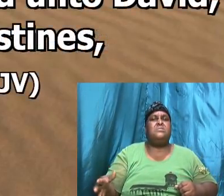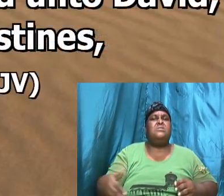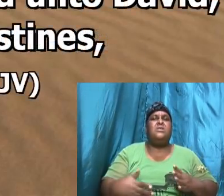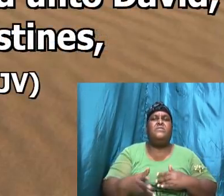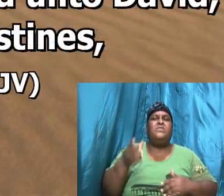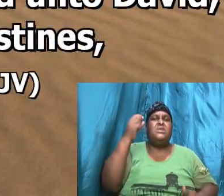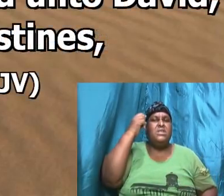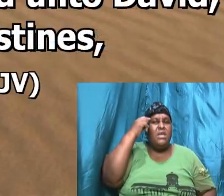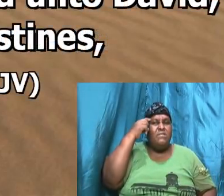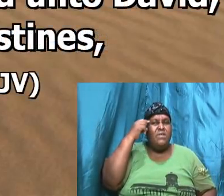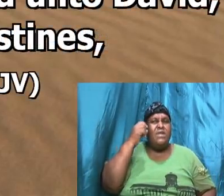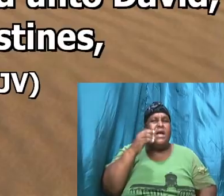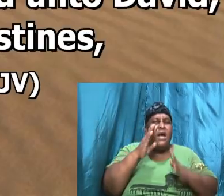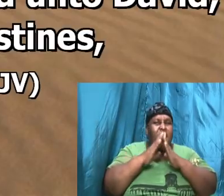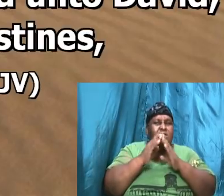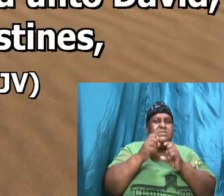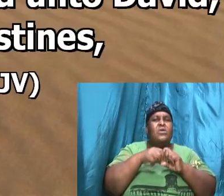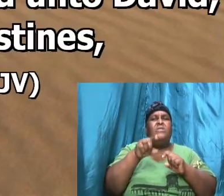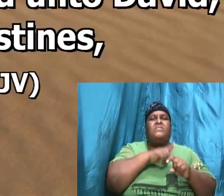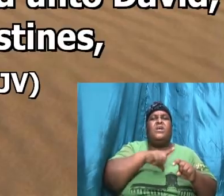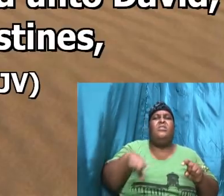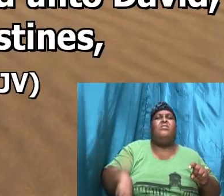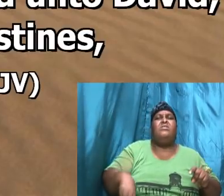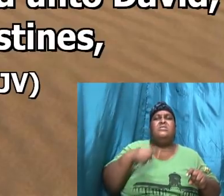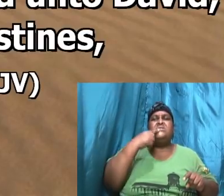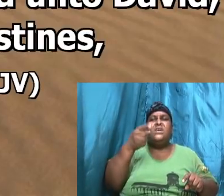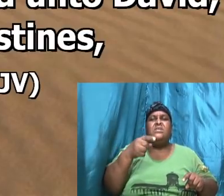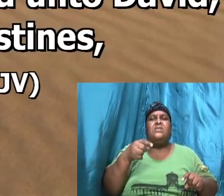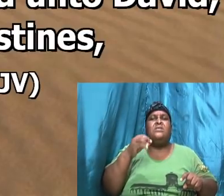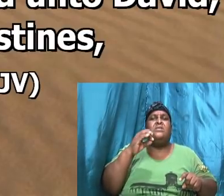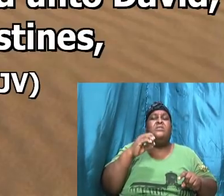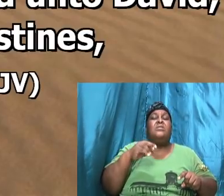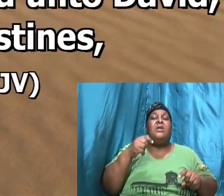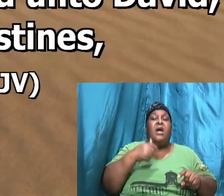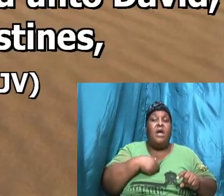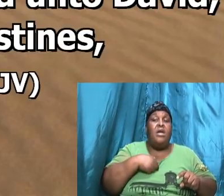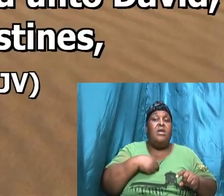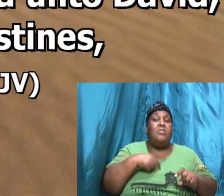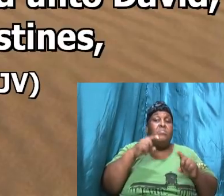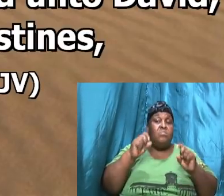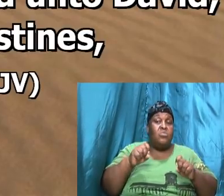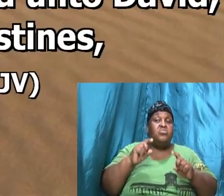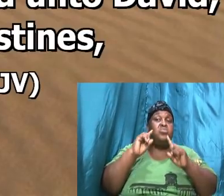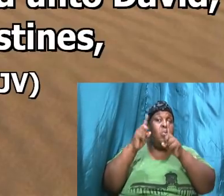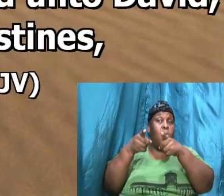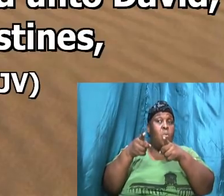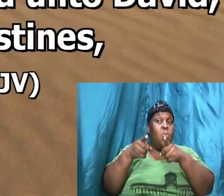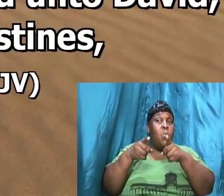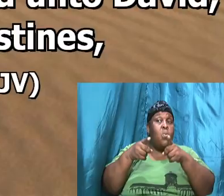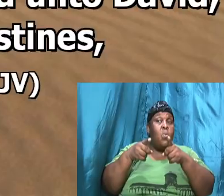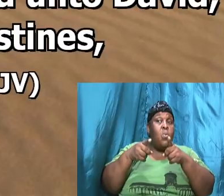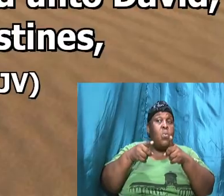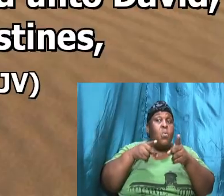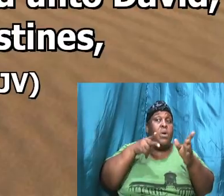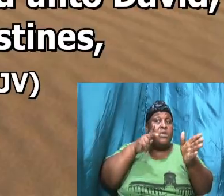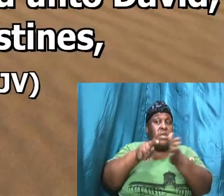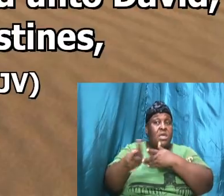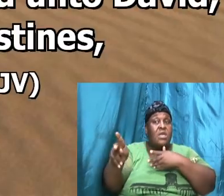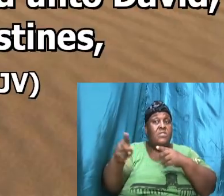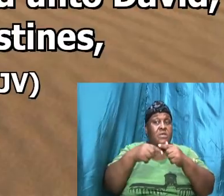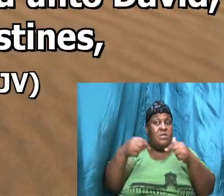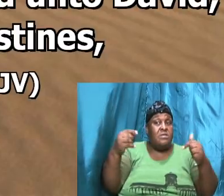therefore David inquired of the Lord saying shall I go and smite these Philistines